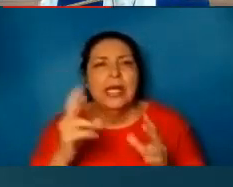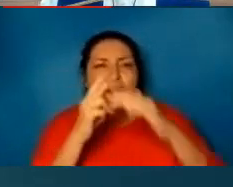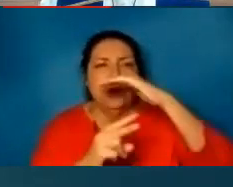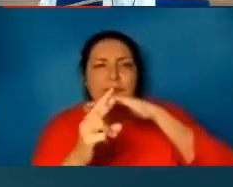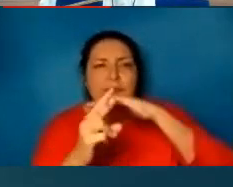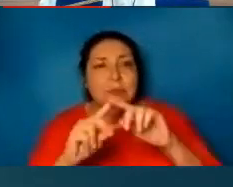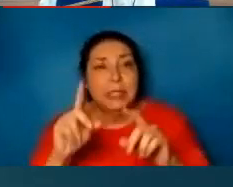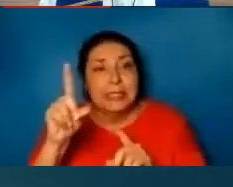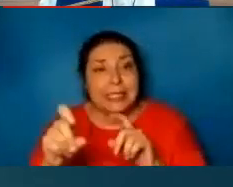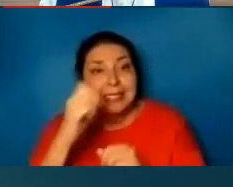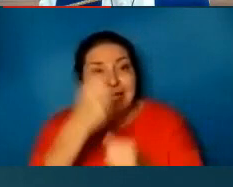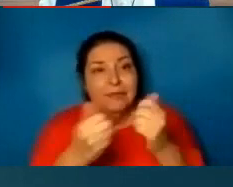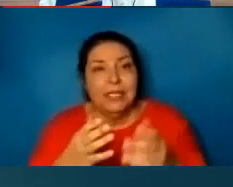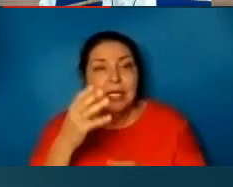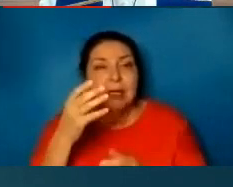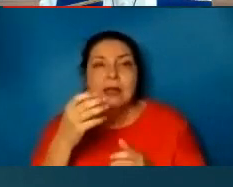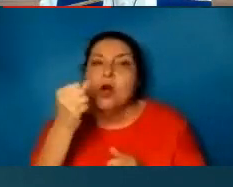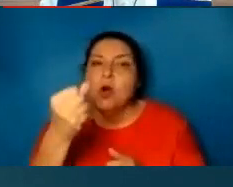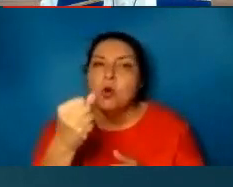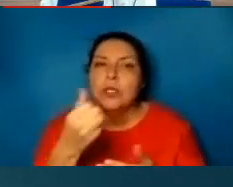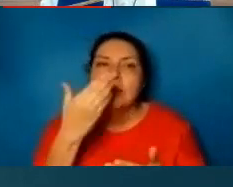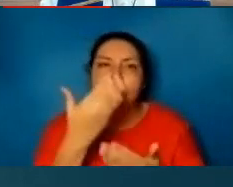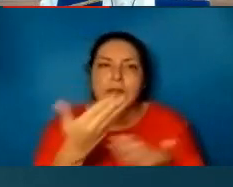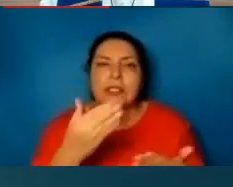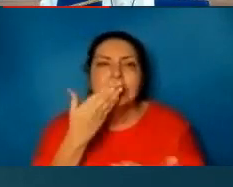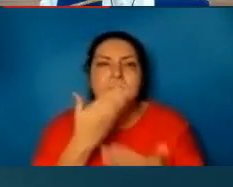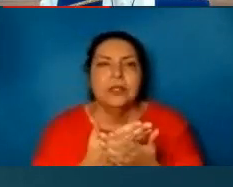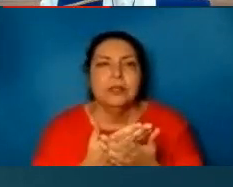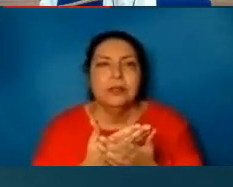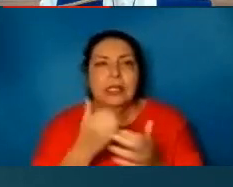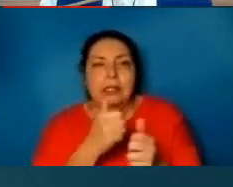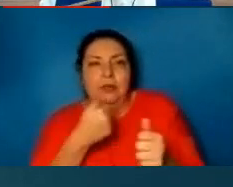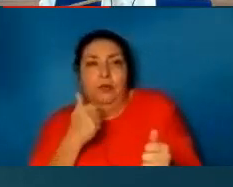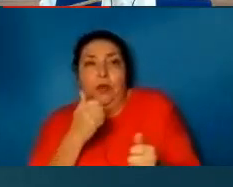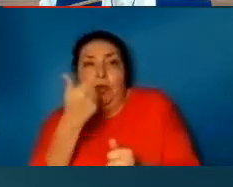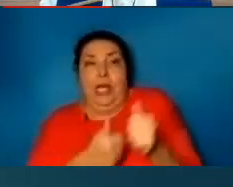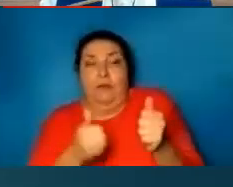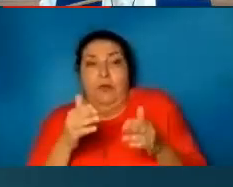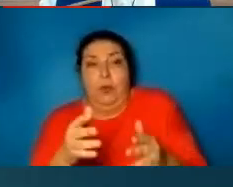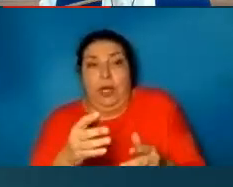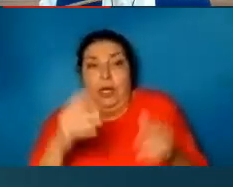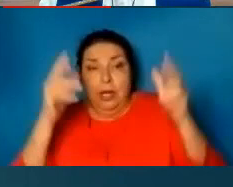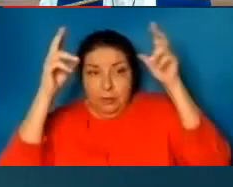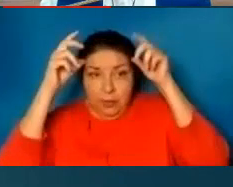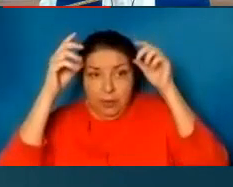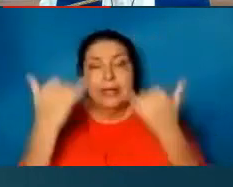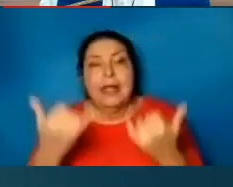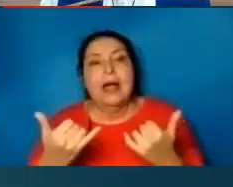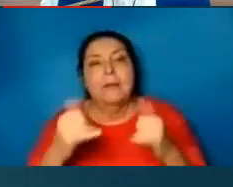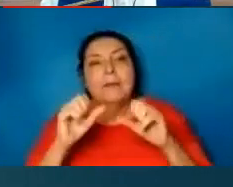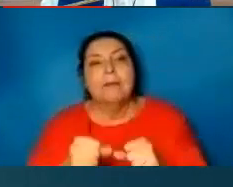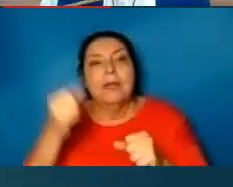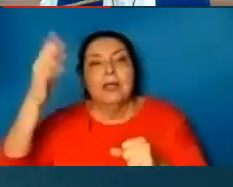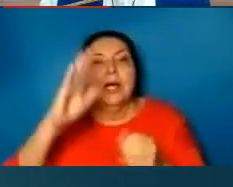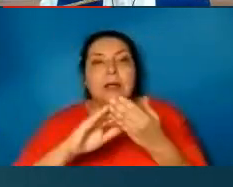Hold fast to what is good. Abstain from every form of evil. Now may the God of peace himself sanctify